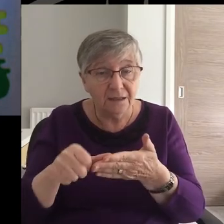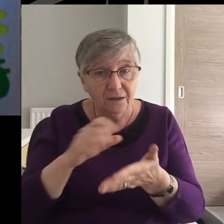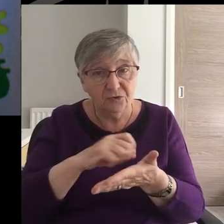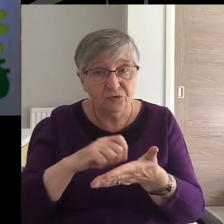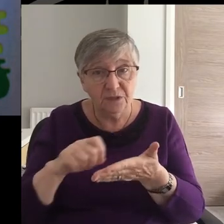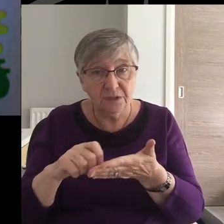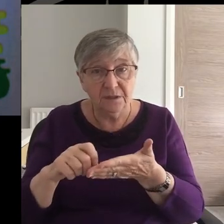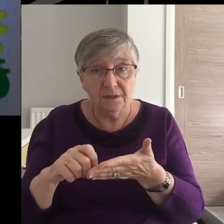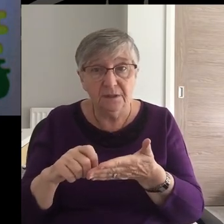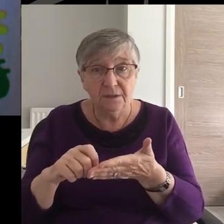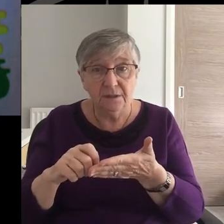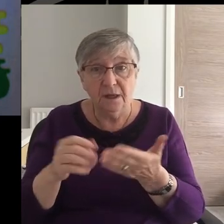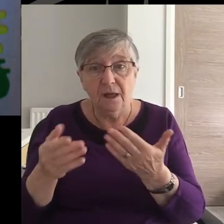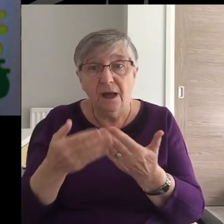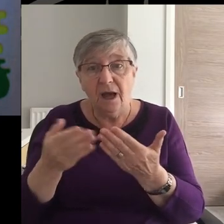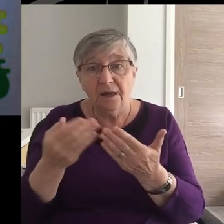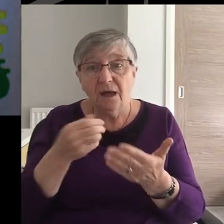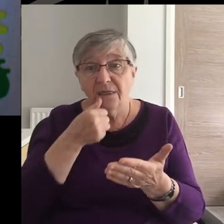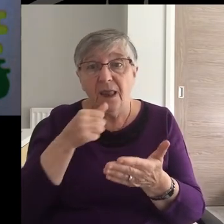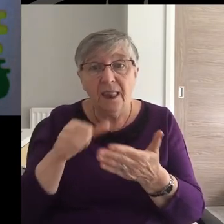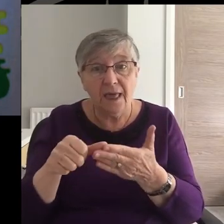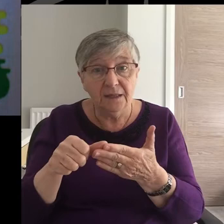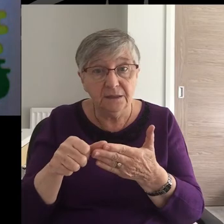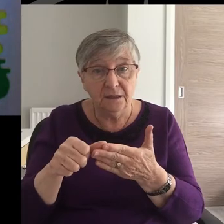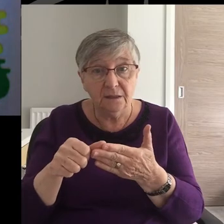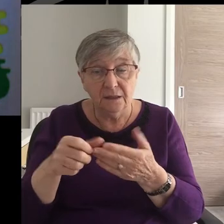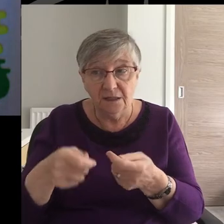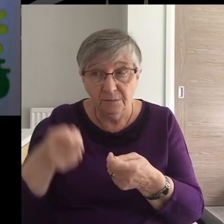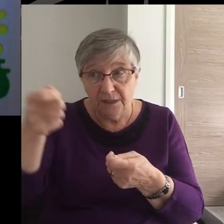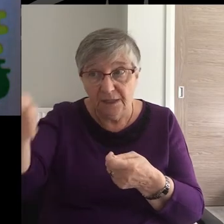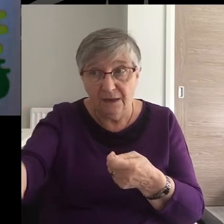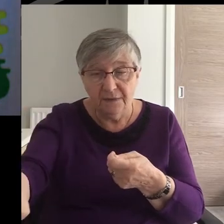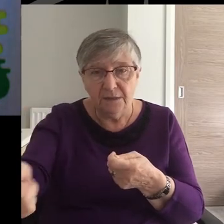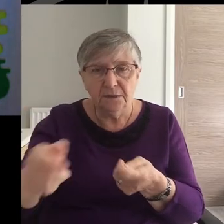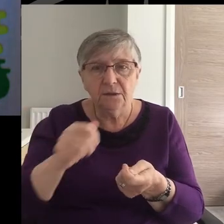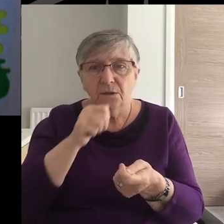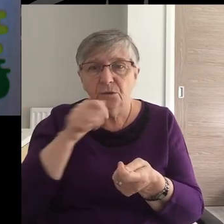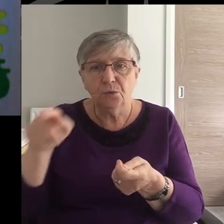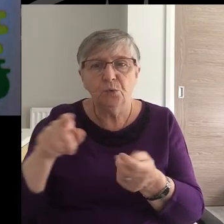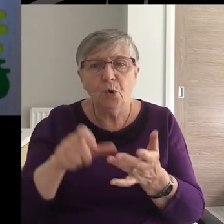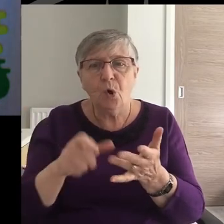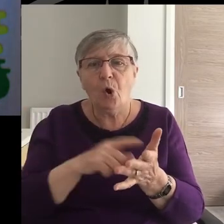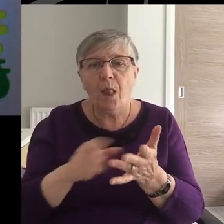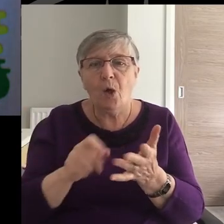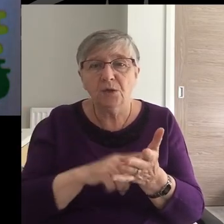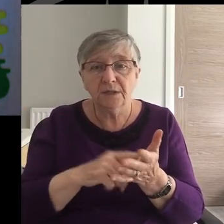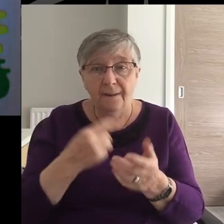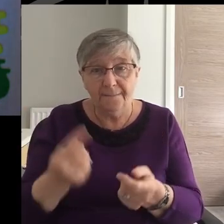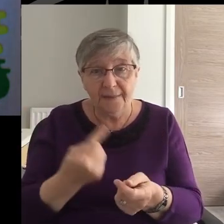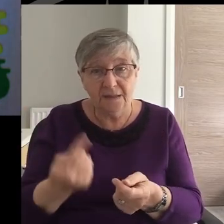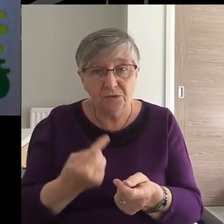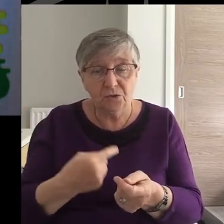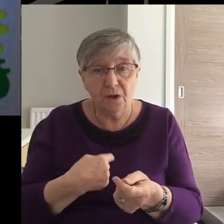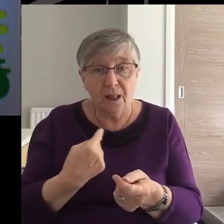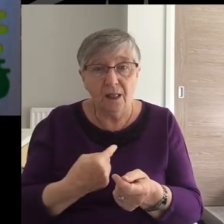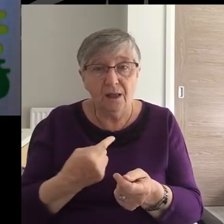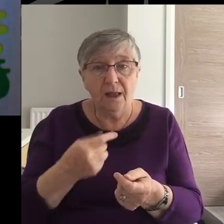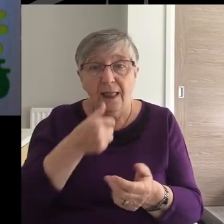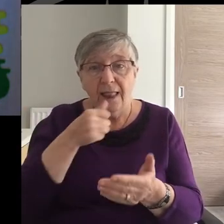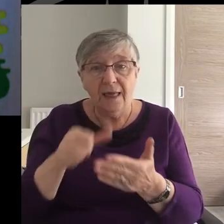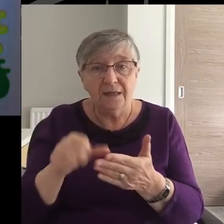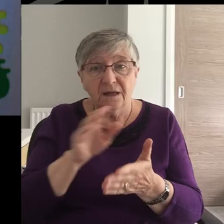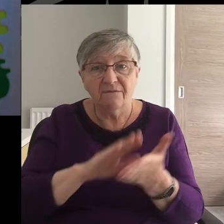is written, another letter is being delivered to Colossae, a personal letter